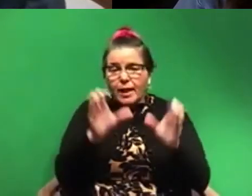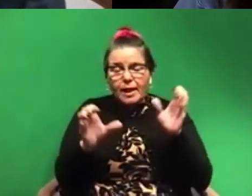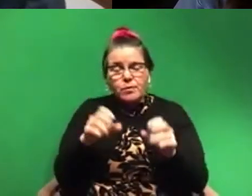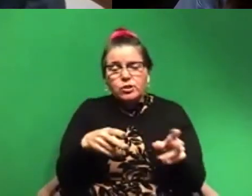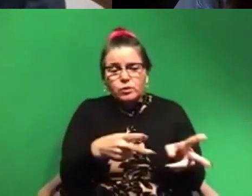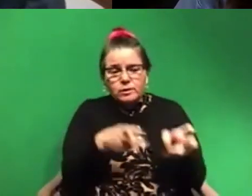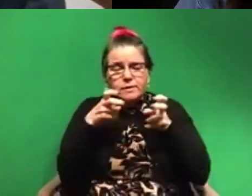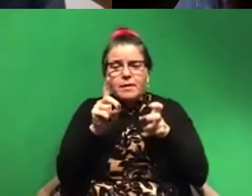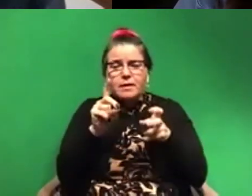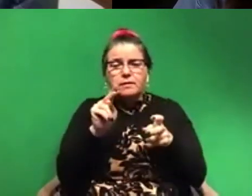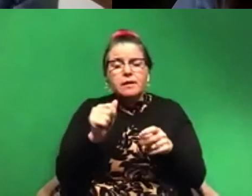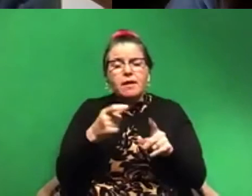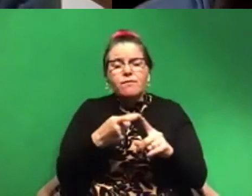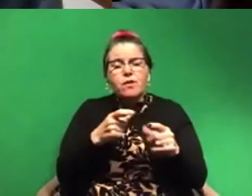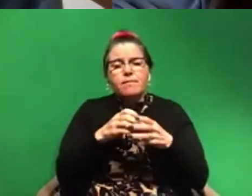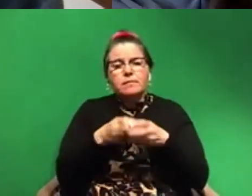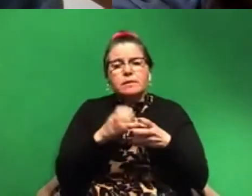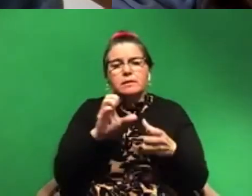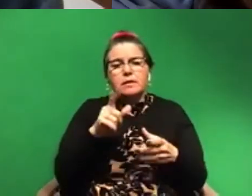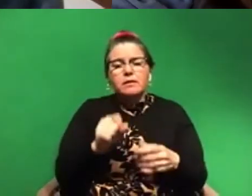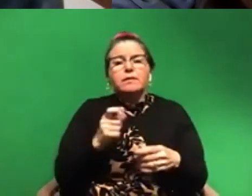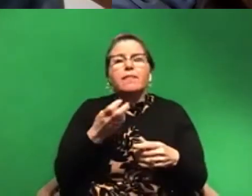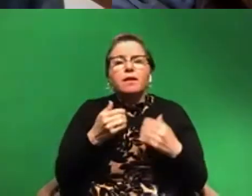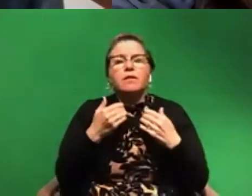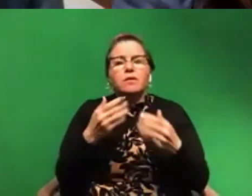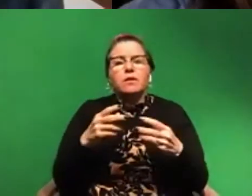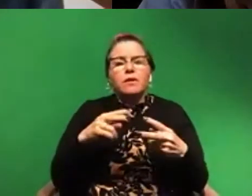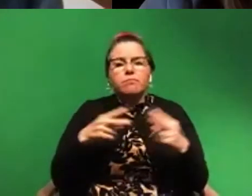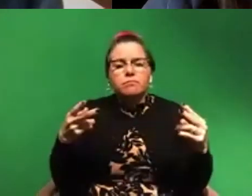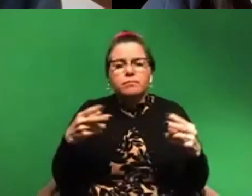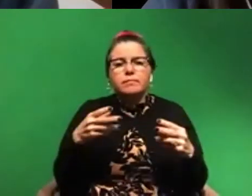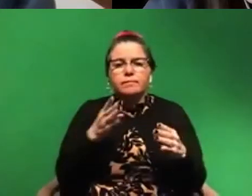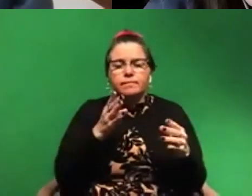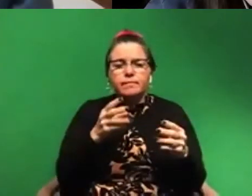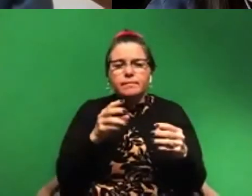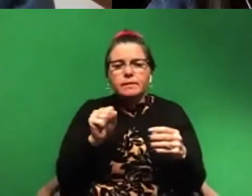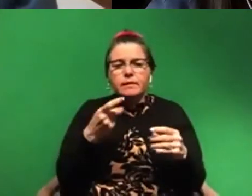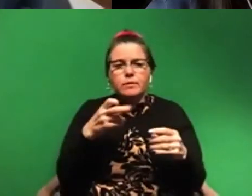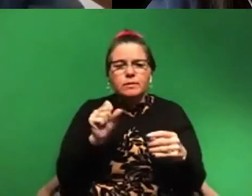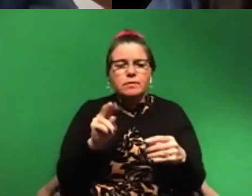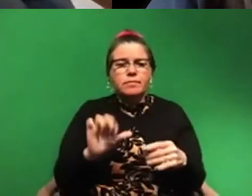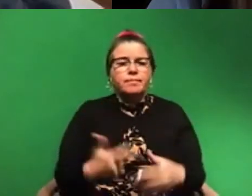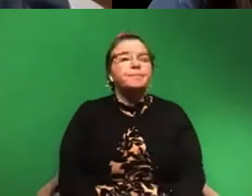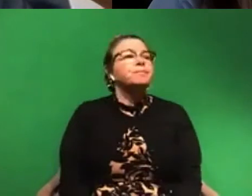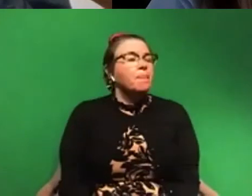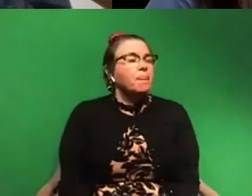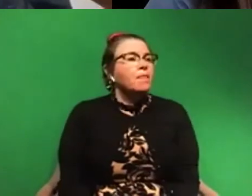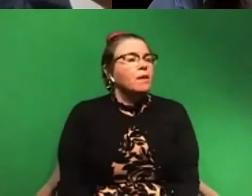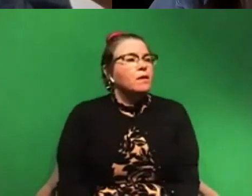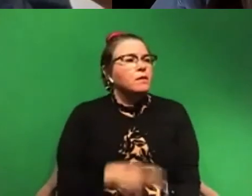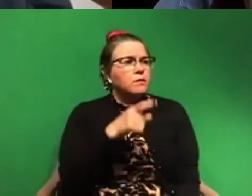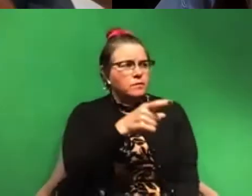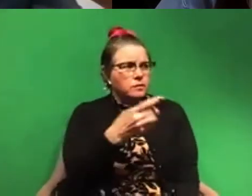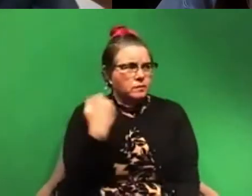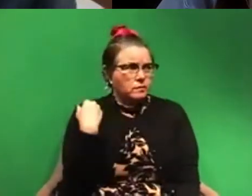from the cells. And then it moves on into the sequencing procedure. Awesome. Um, have you, have you ever studied